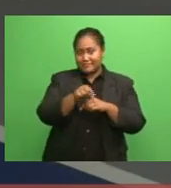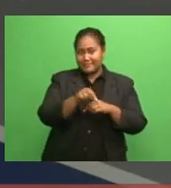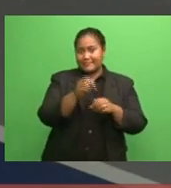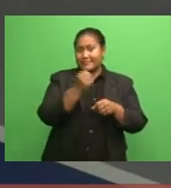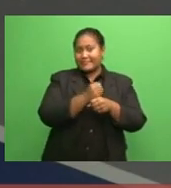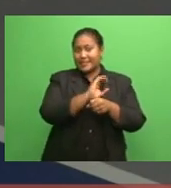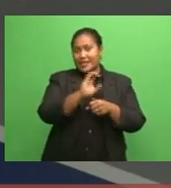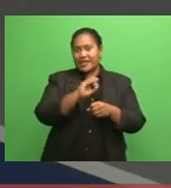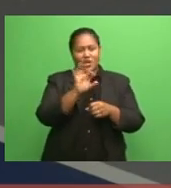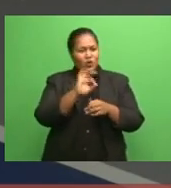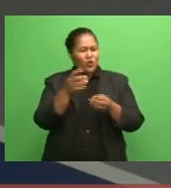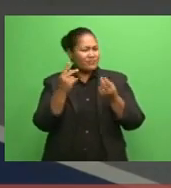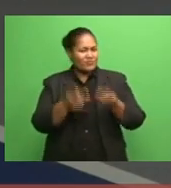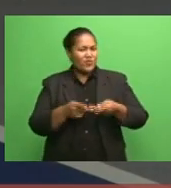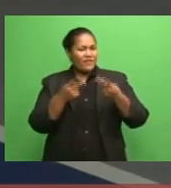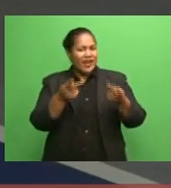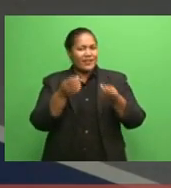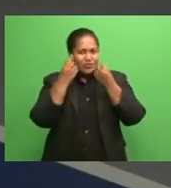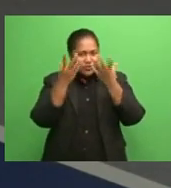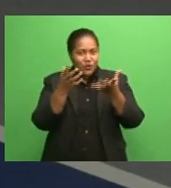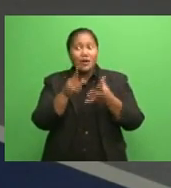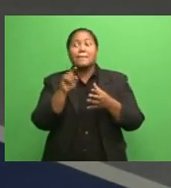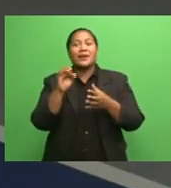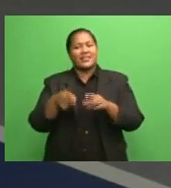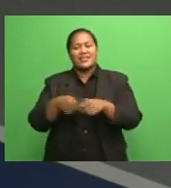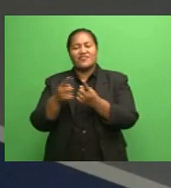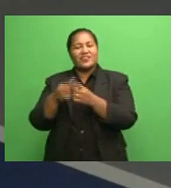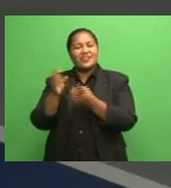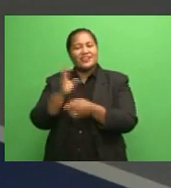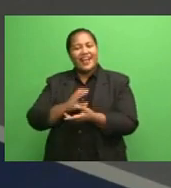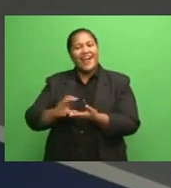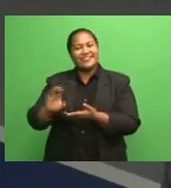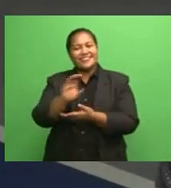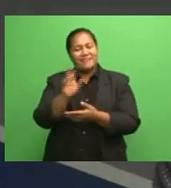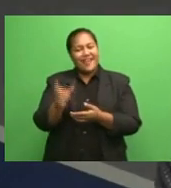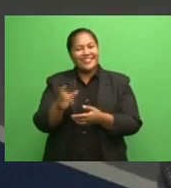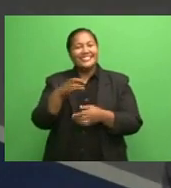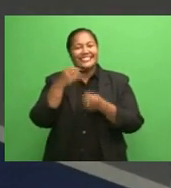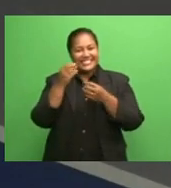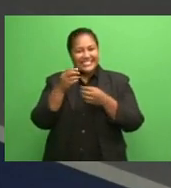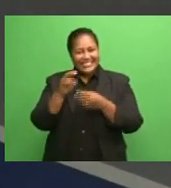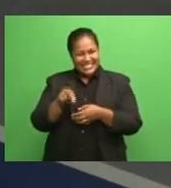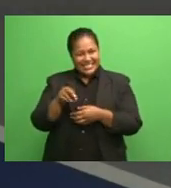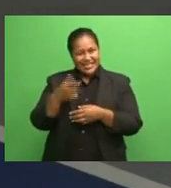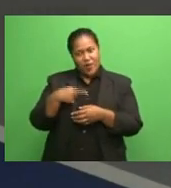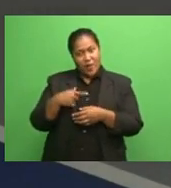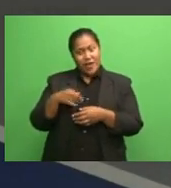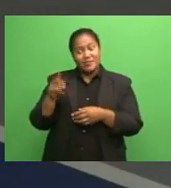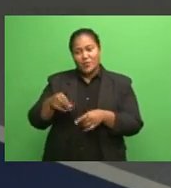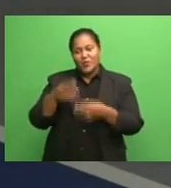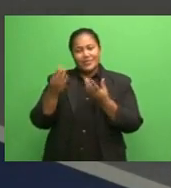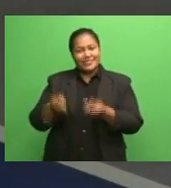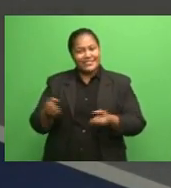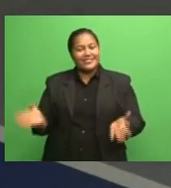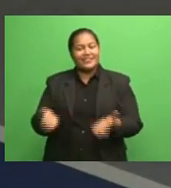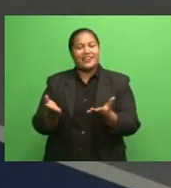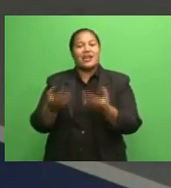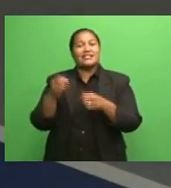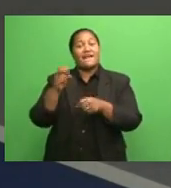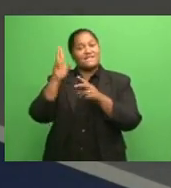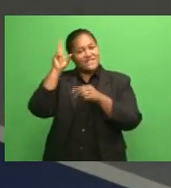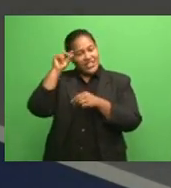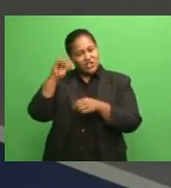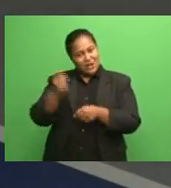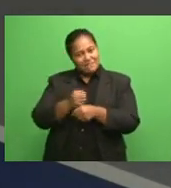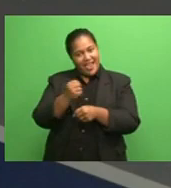showroom, that will cater to the different customer needs, but of course emphasis on Fijian-made products, quality Fijian-made